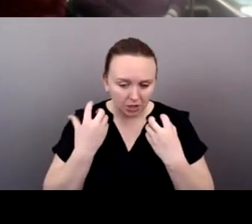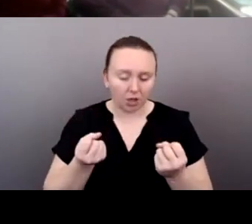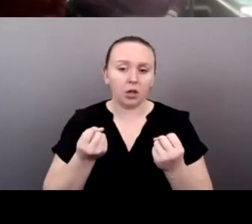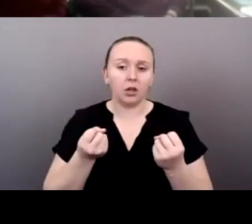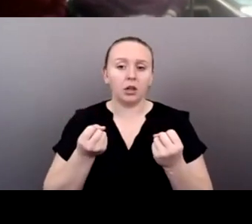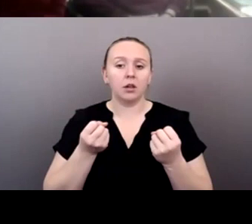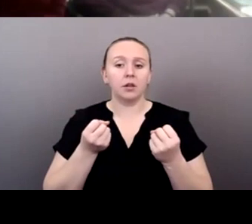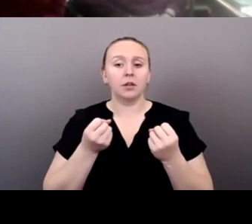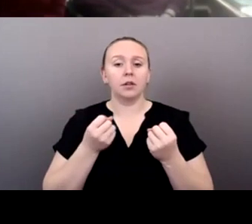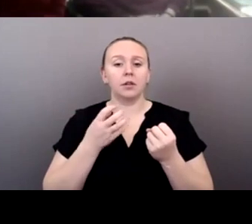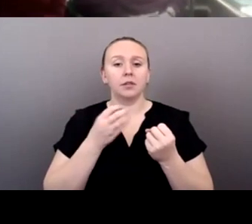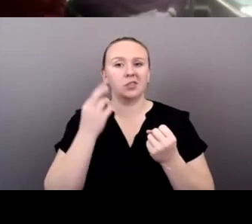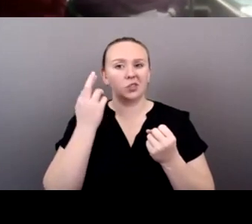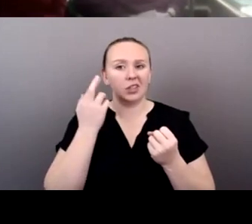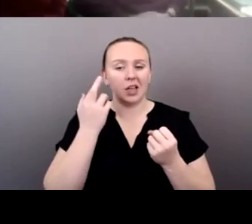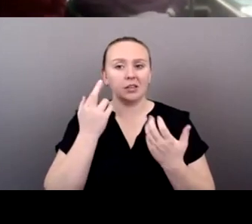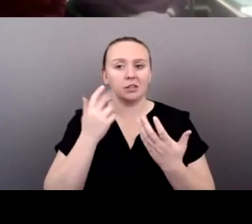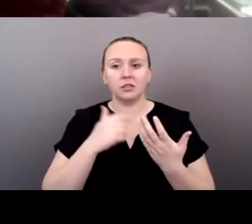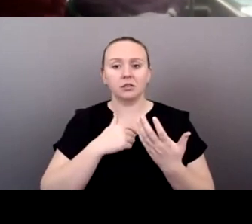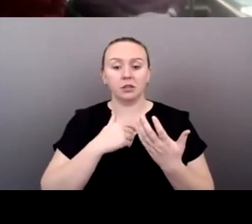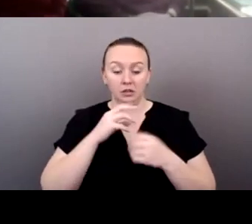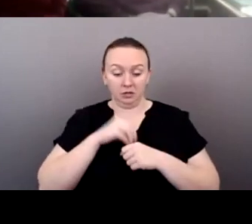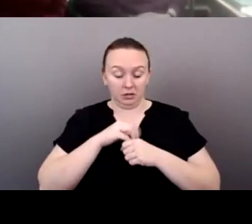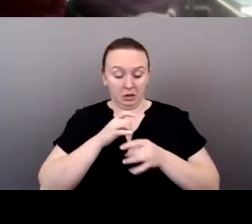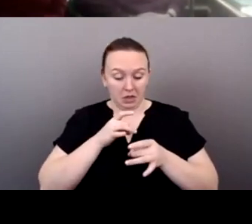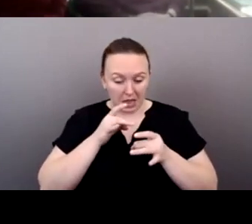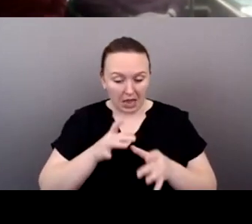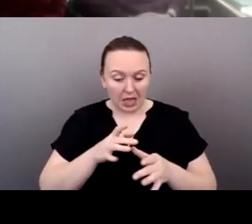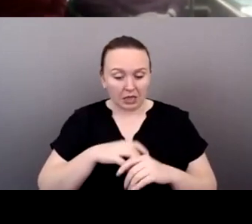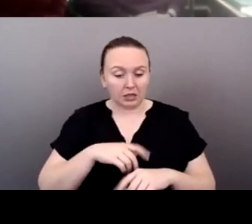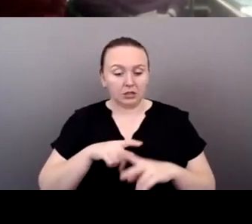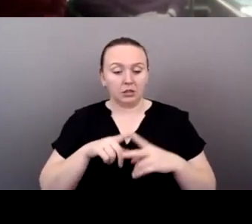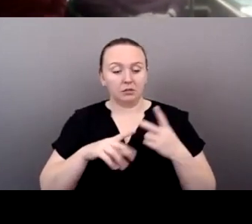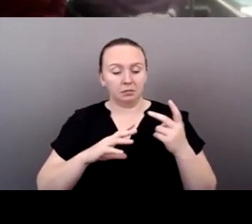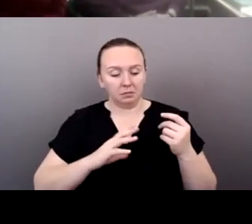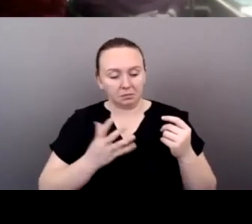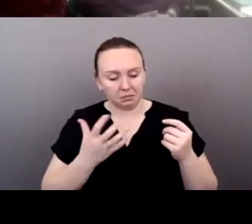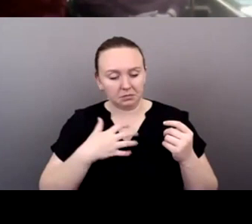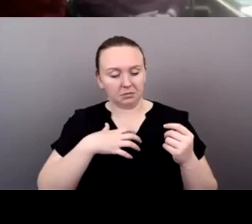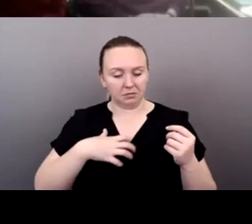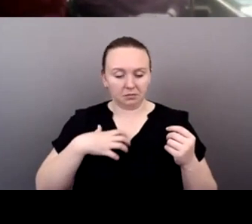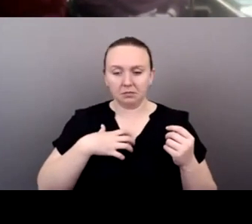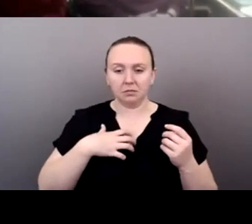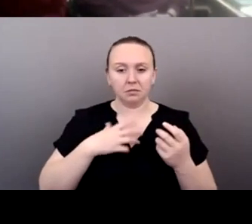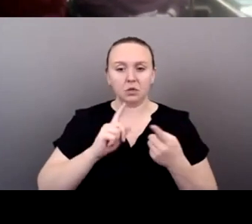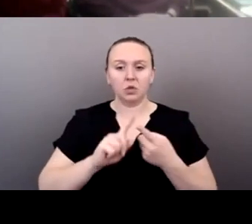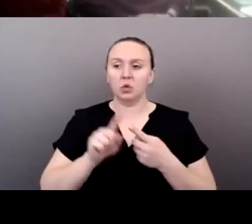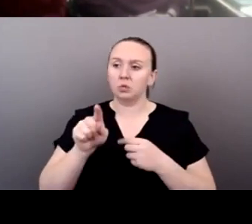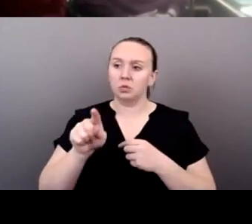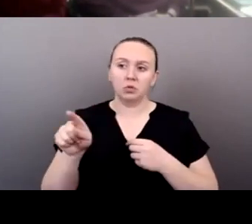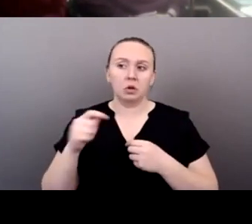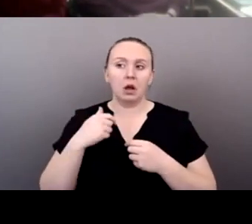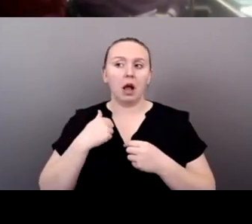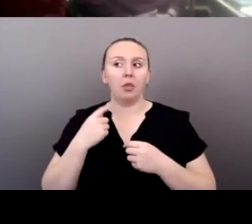that I didn't have to have hatred or animosity or anything else towards anybody that I